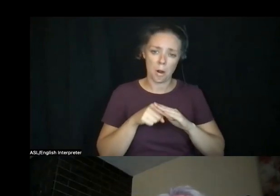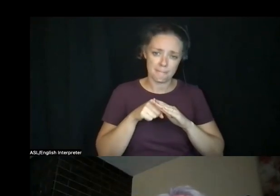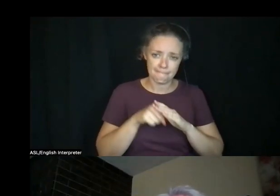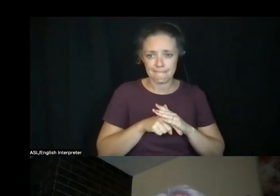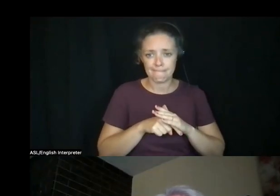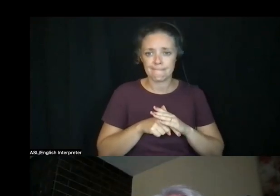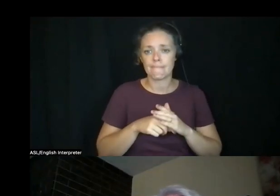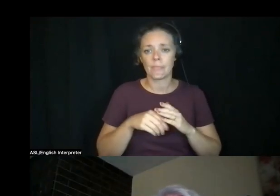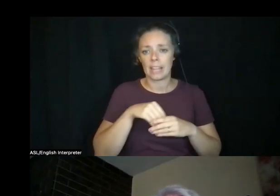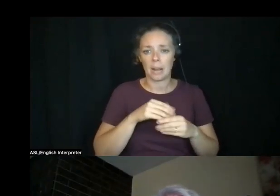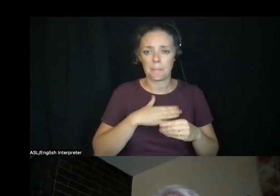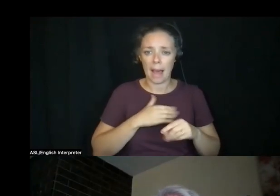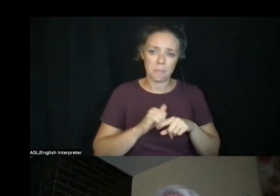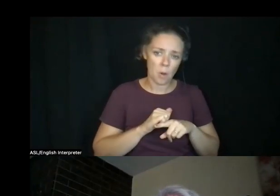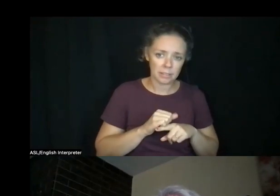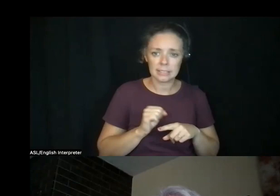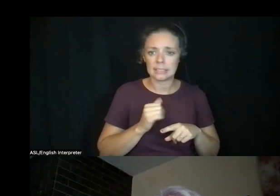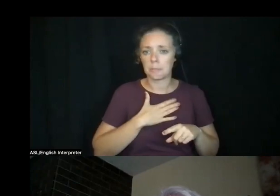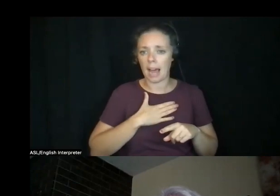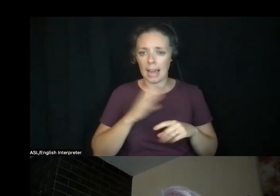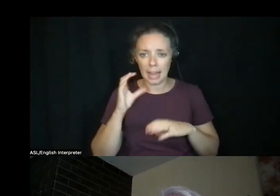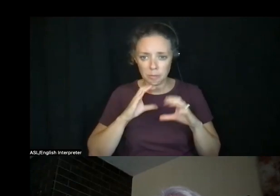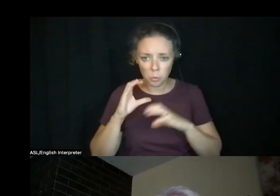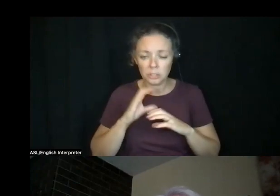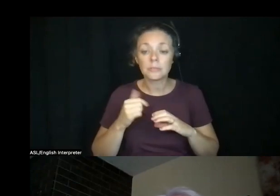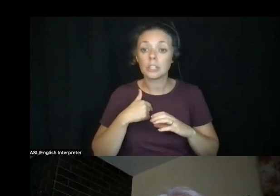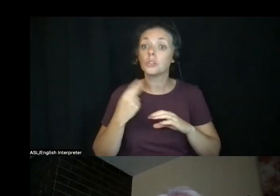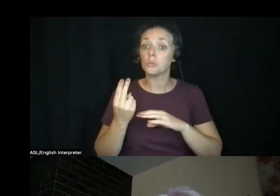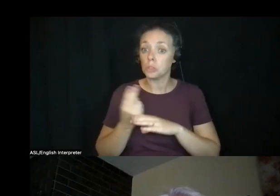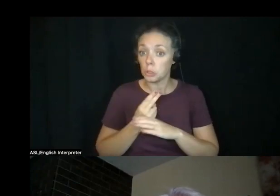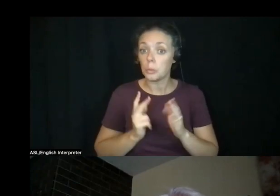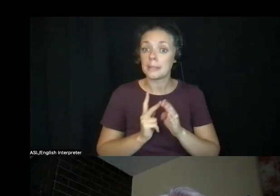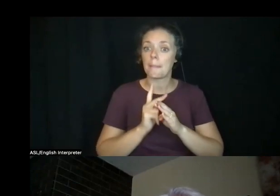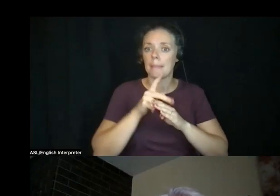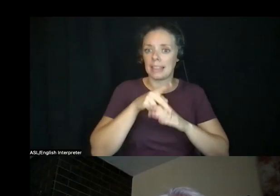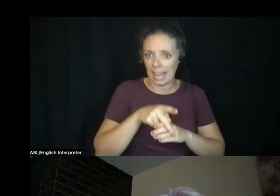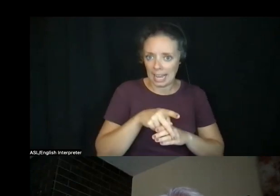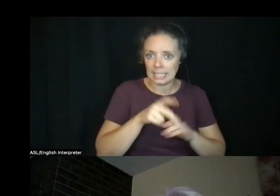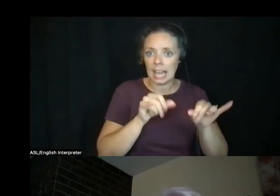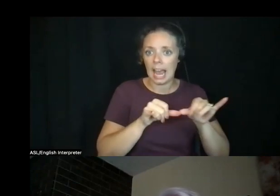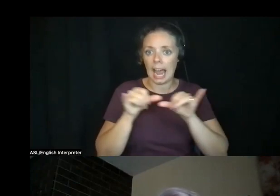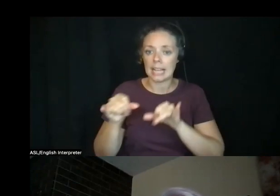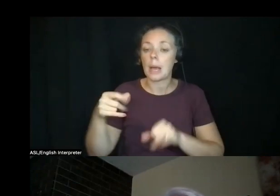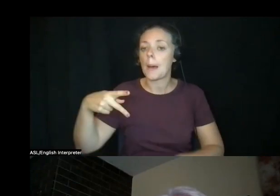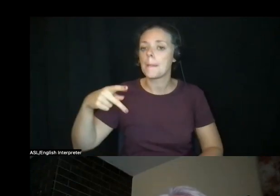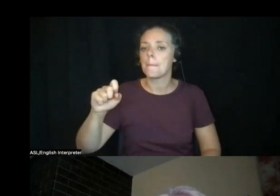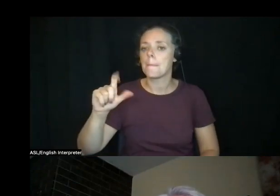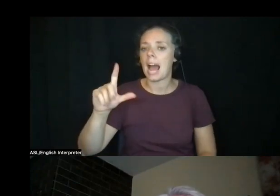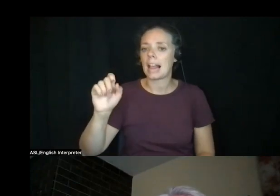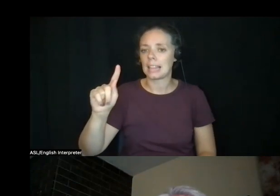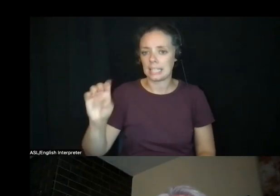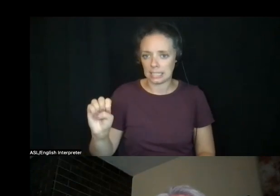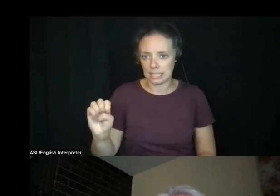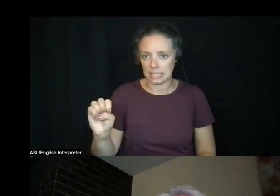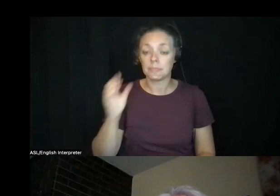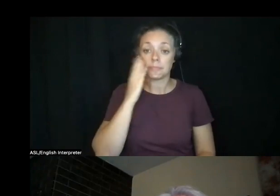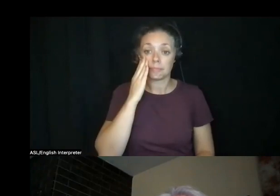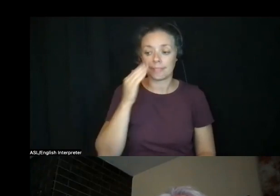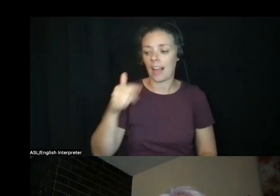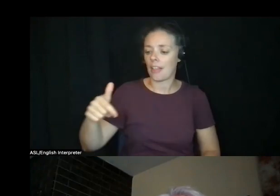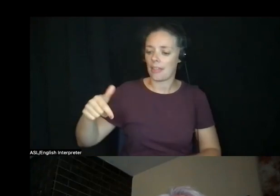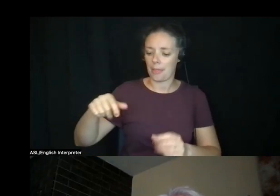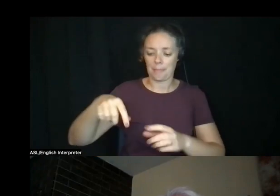exploration is really to use these plants as a palette. To think of them almost like having a set of paints